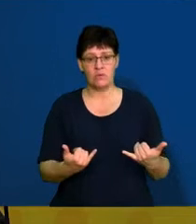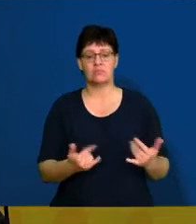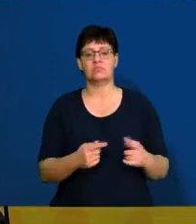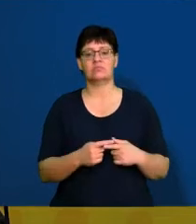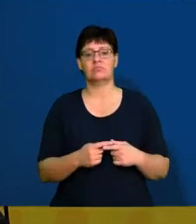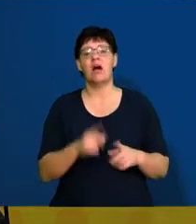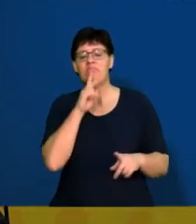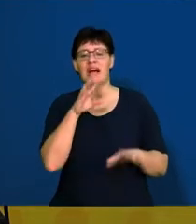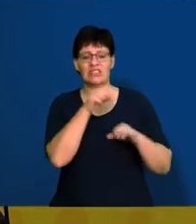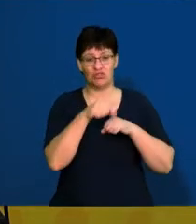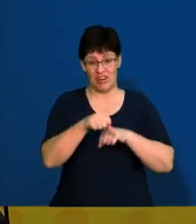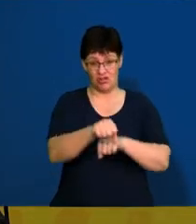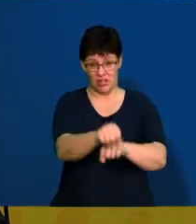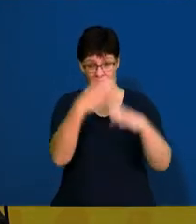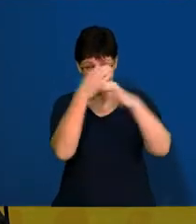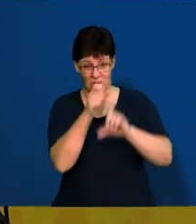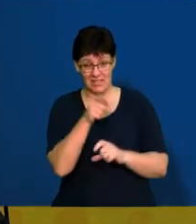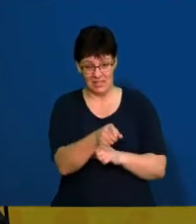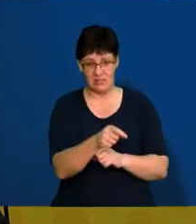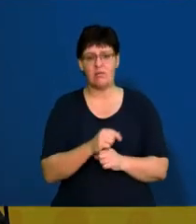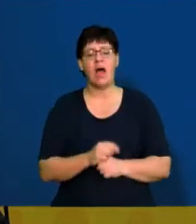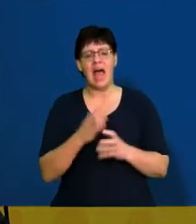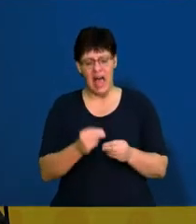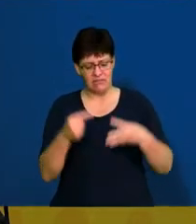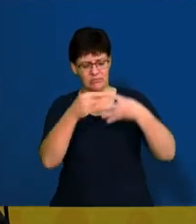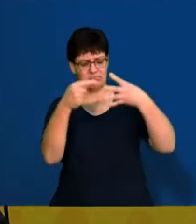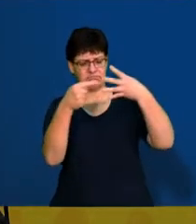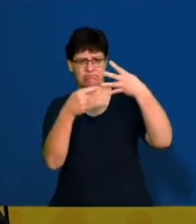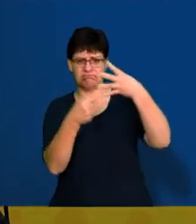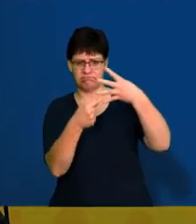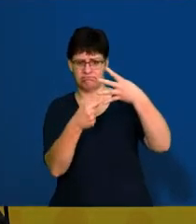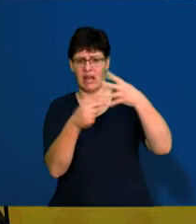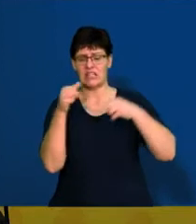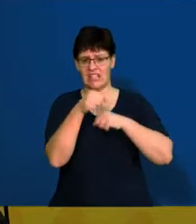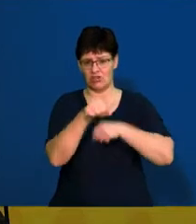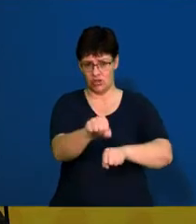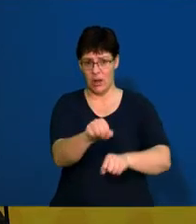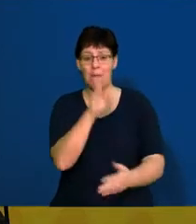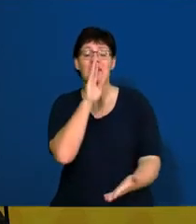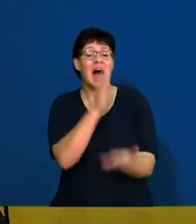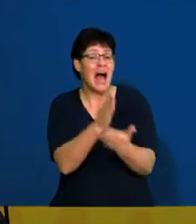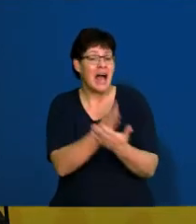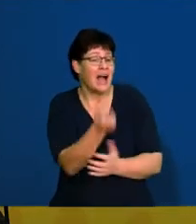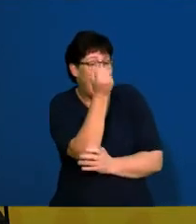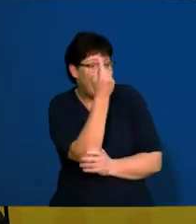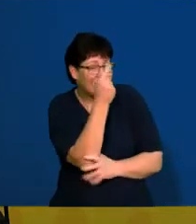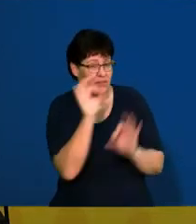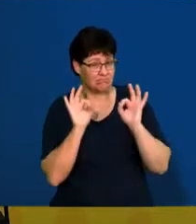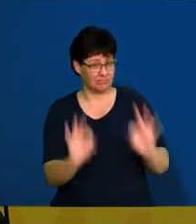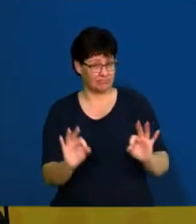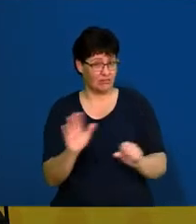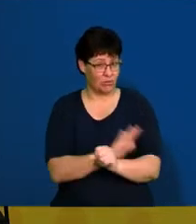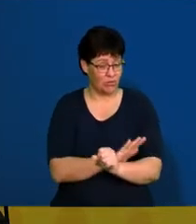strategies now. So you've got four different strategies that you need to make sure that you understand completely, and you need to